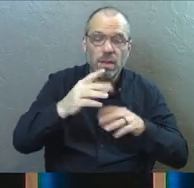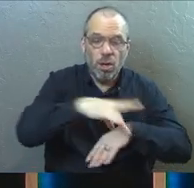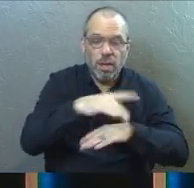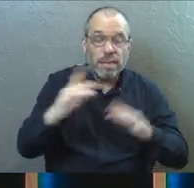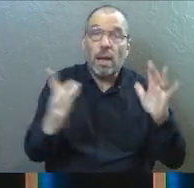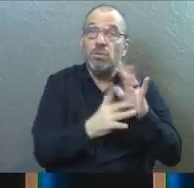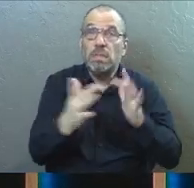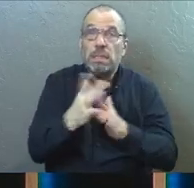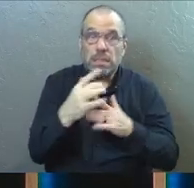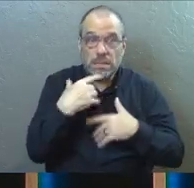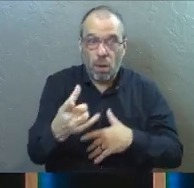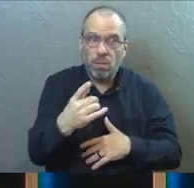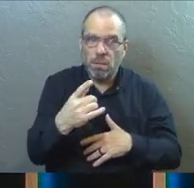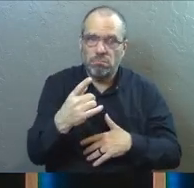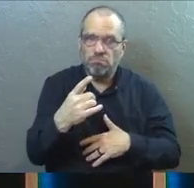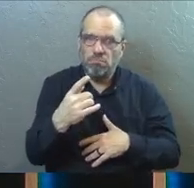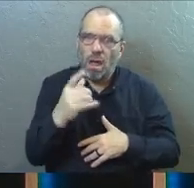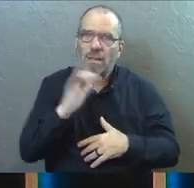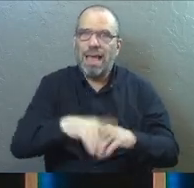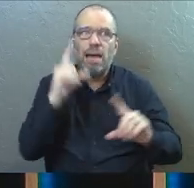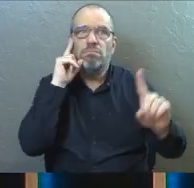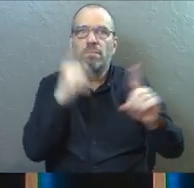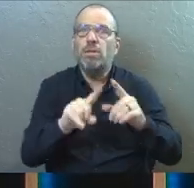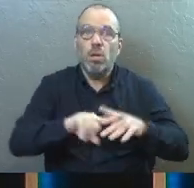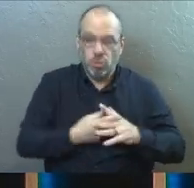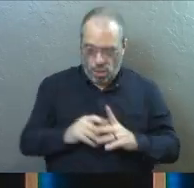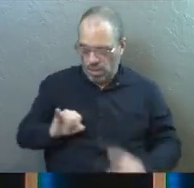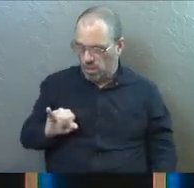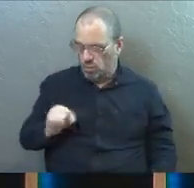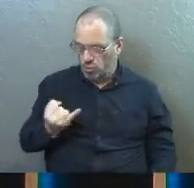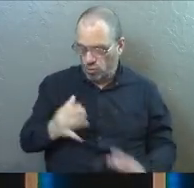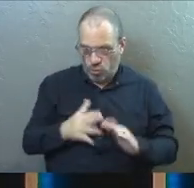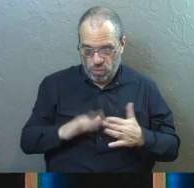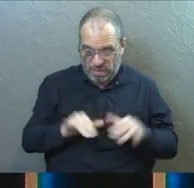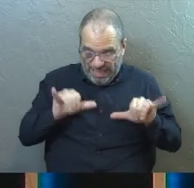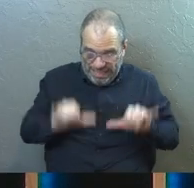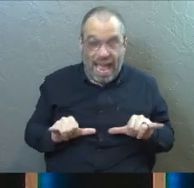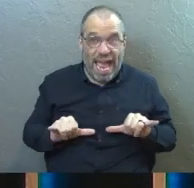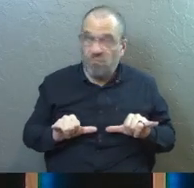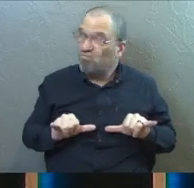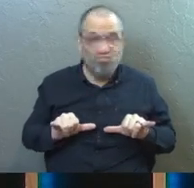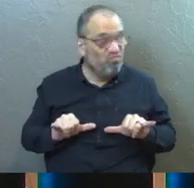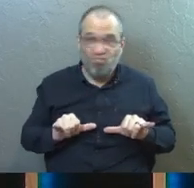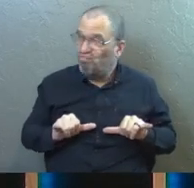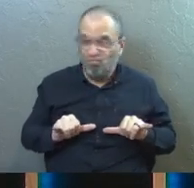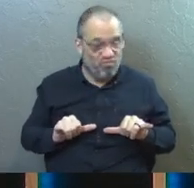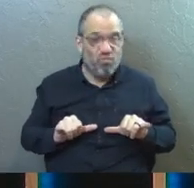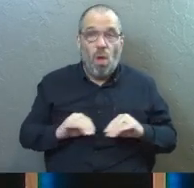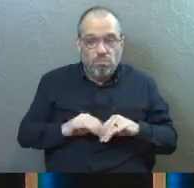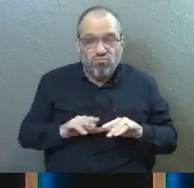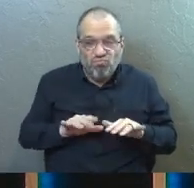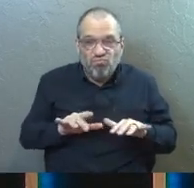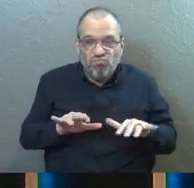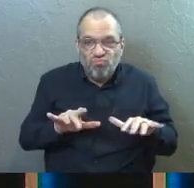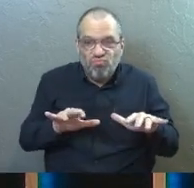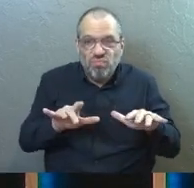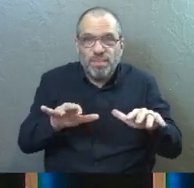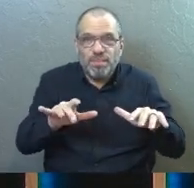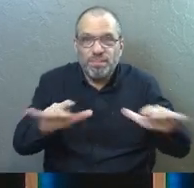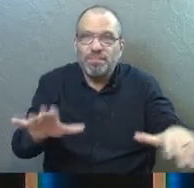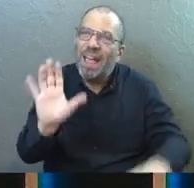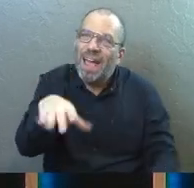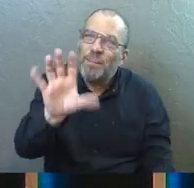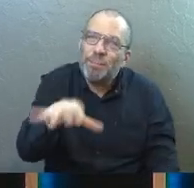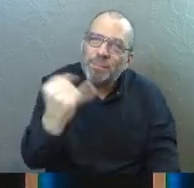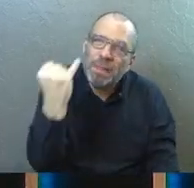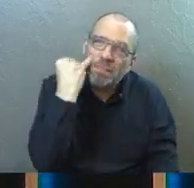Jesus had given them the mission plan. It was going to start in Jerusalem, but it wasn't going to stay there. It was going to go out. And